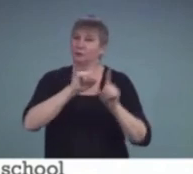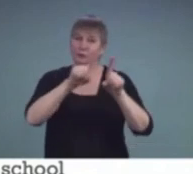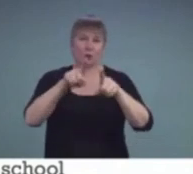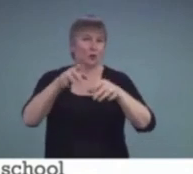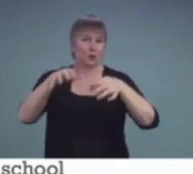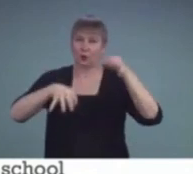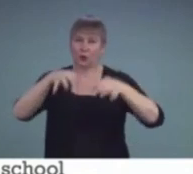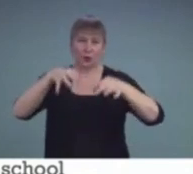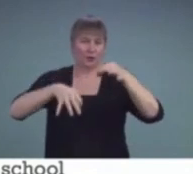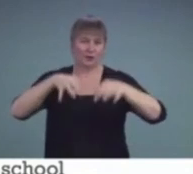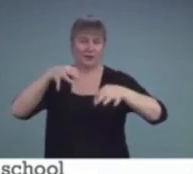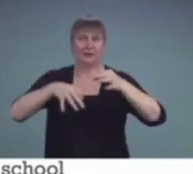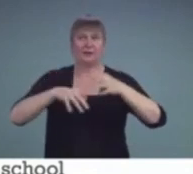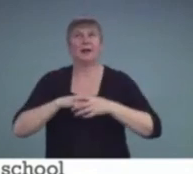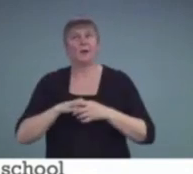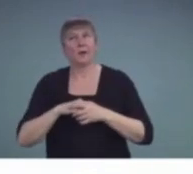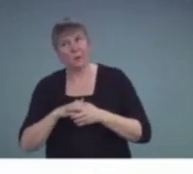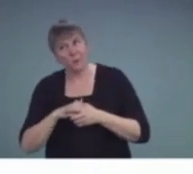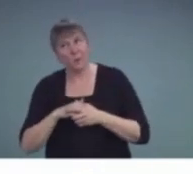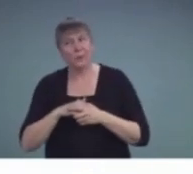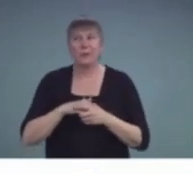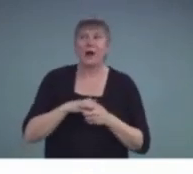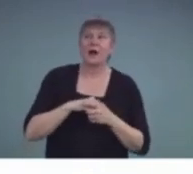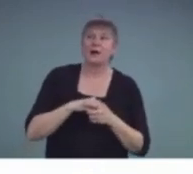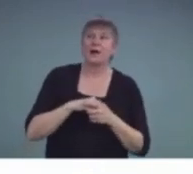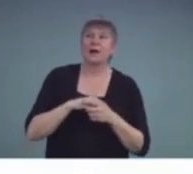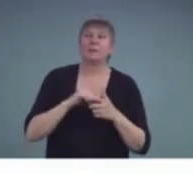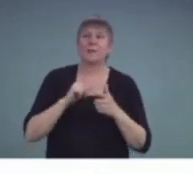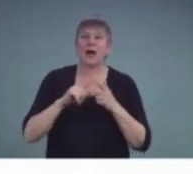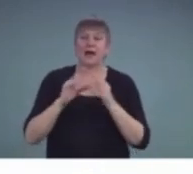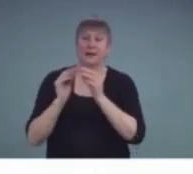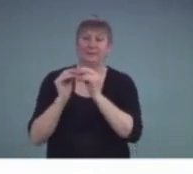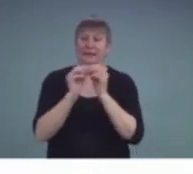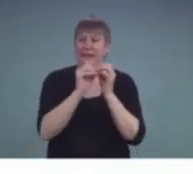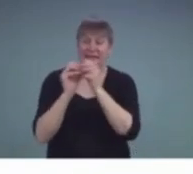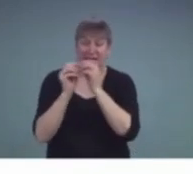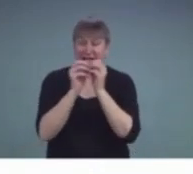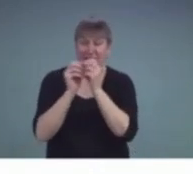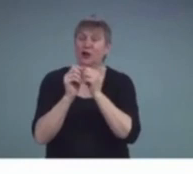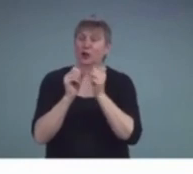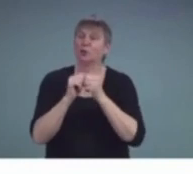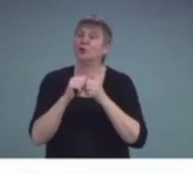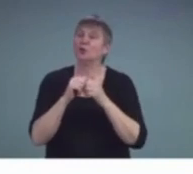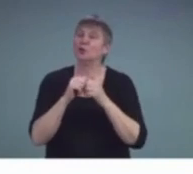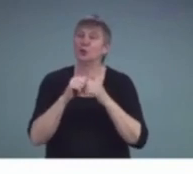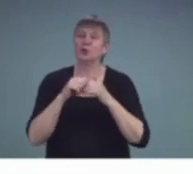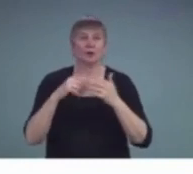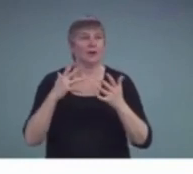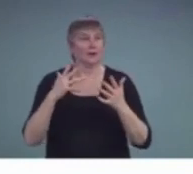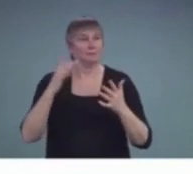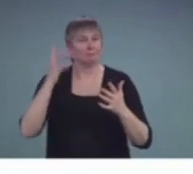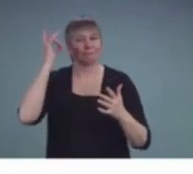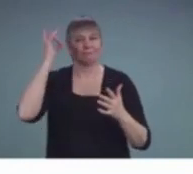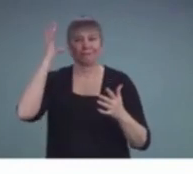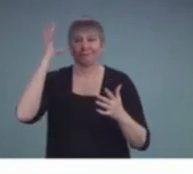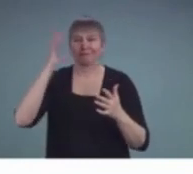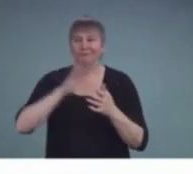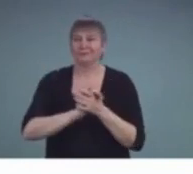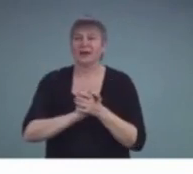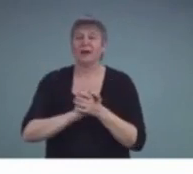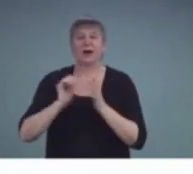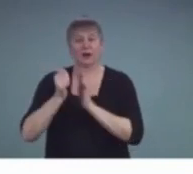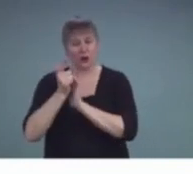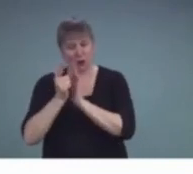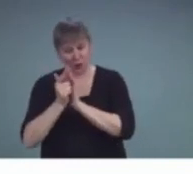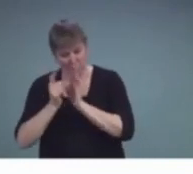In a fairly arduous mediation settlement, the attorney prevailed on